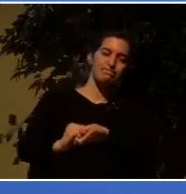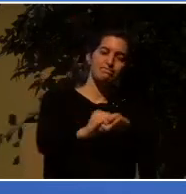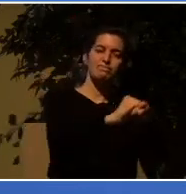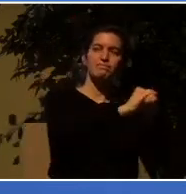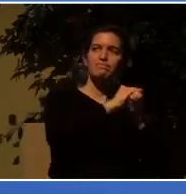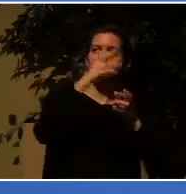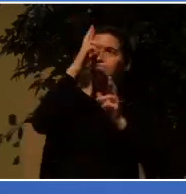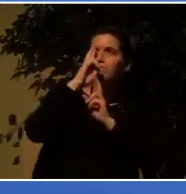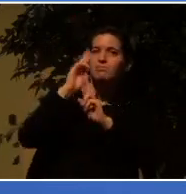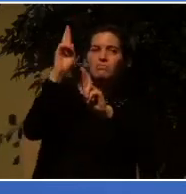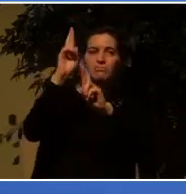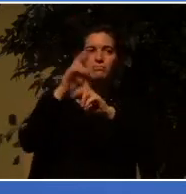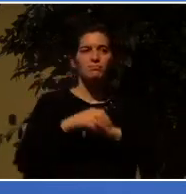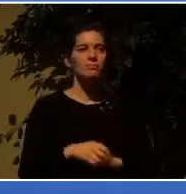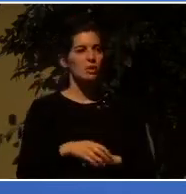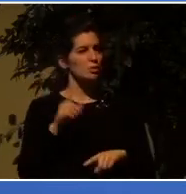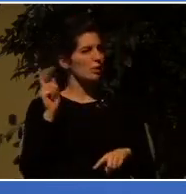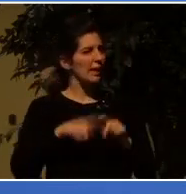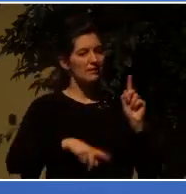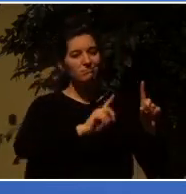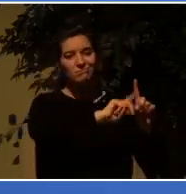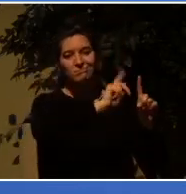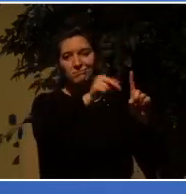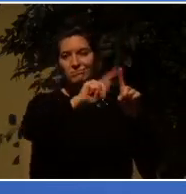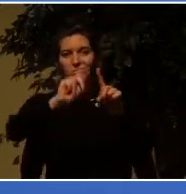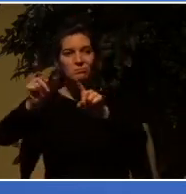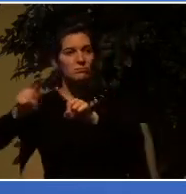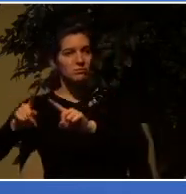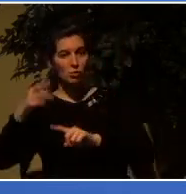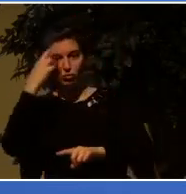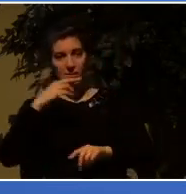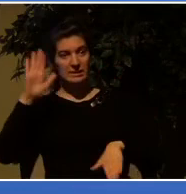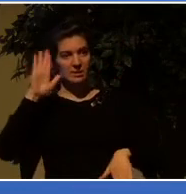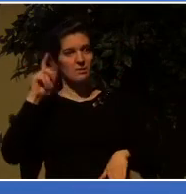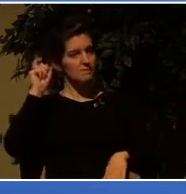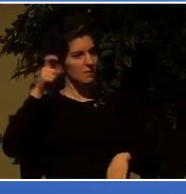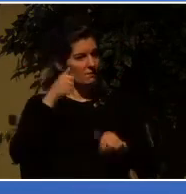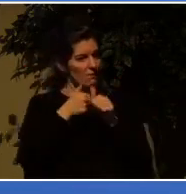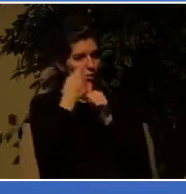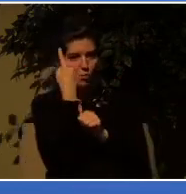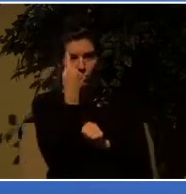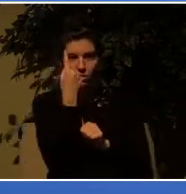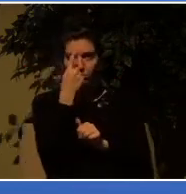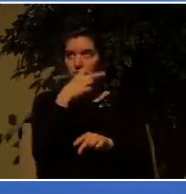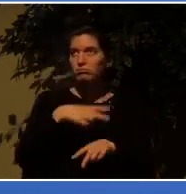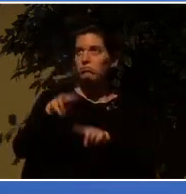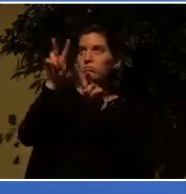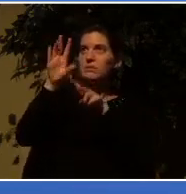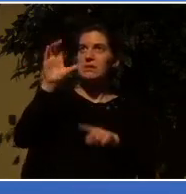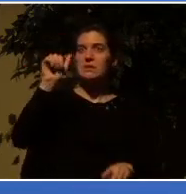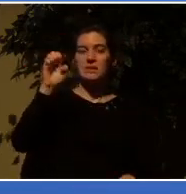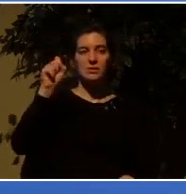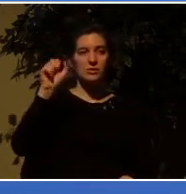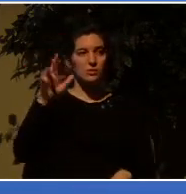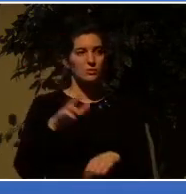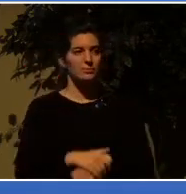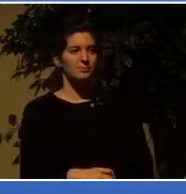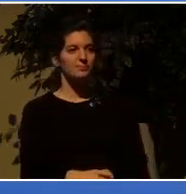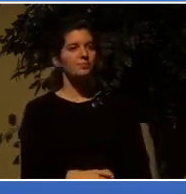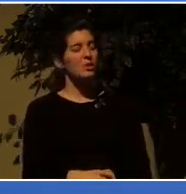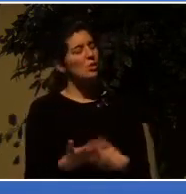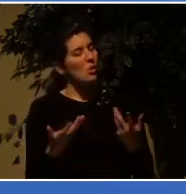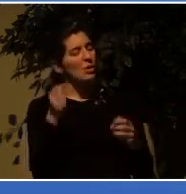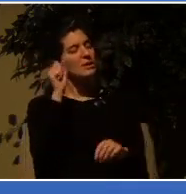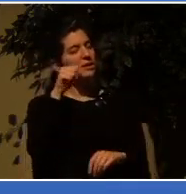So, yes and no, Paul and Silas were advocating customs that